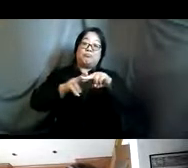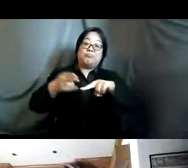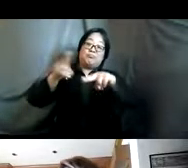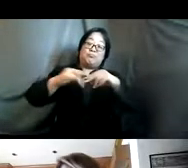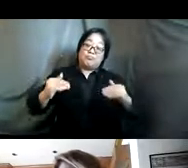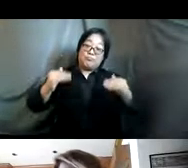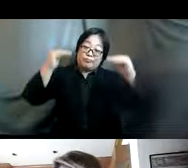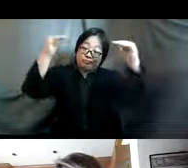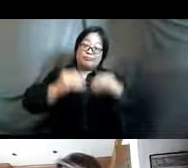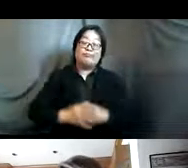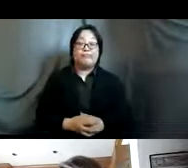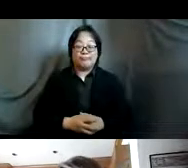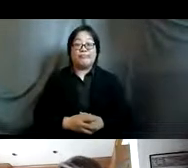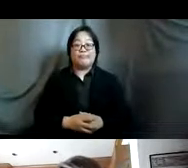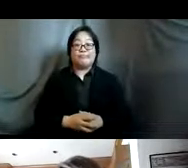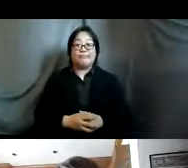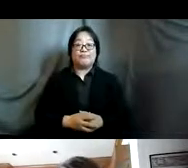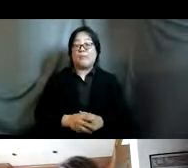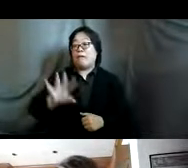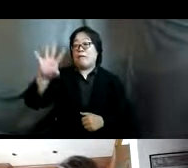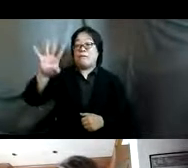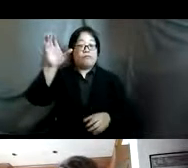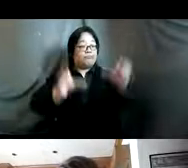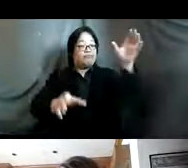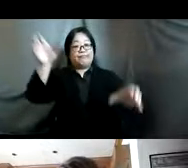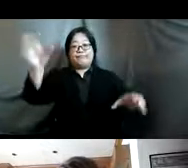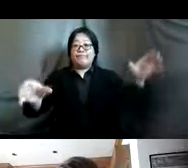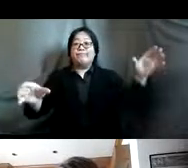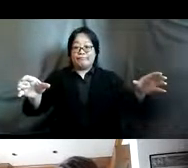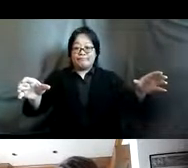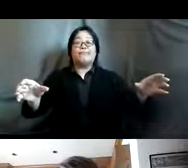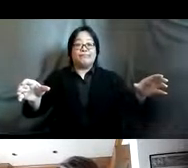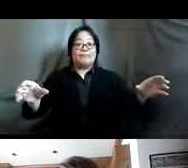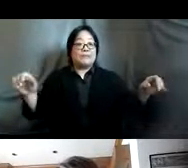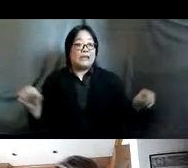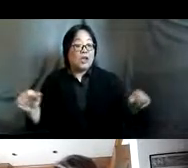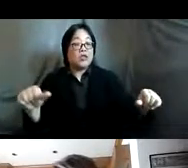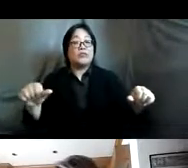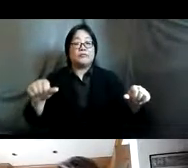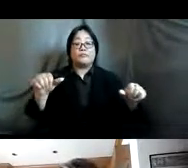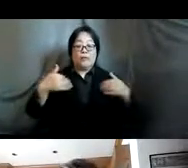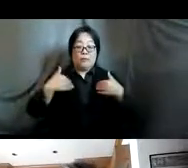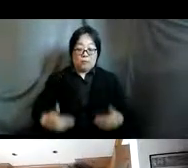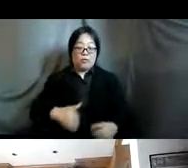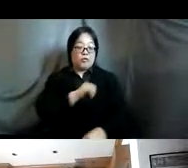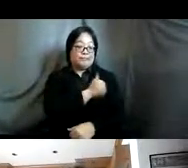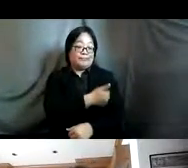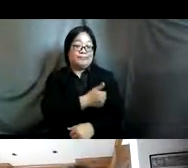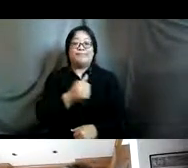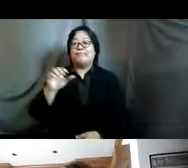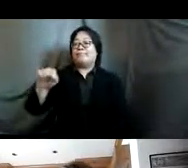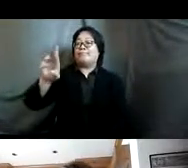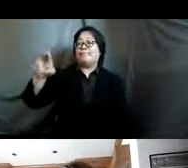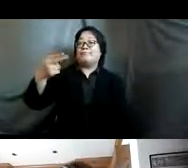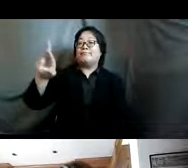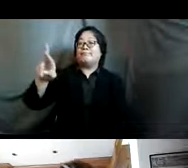so through the four different pillars of this global action coalition of srhr and bodily autonomy what are we